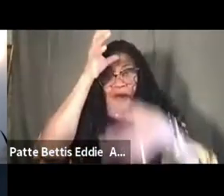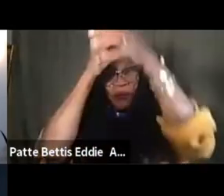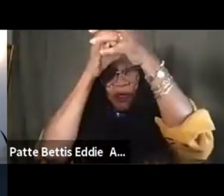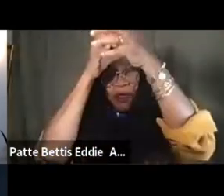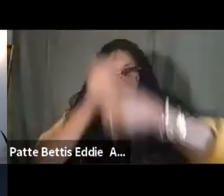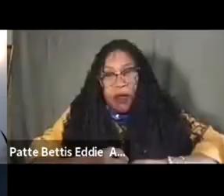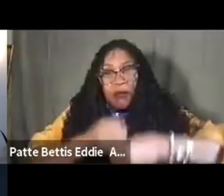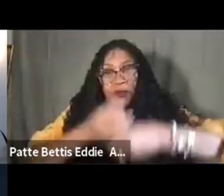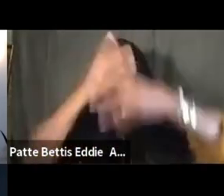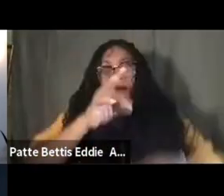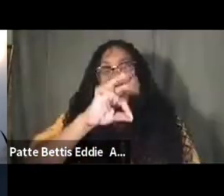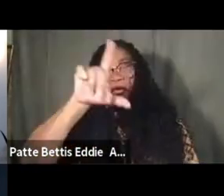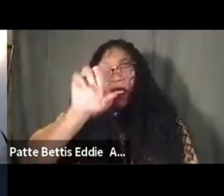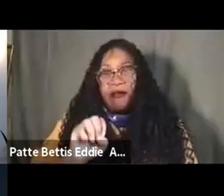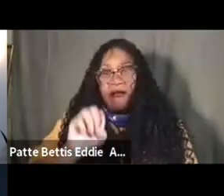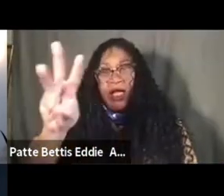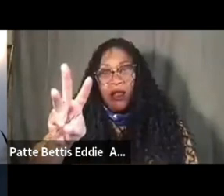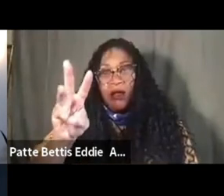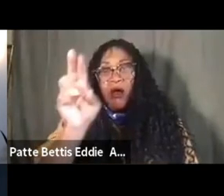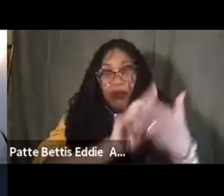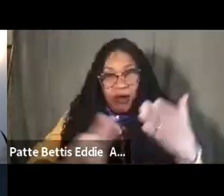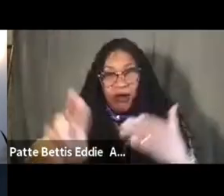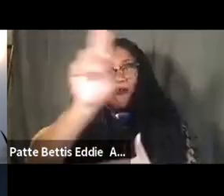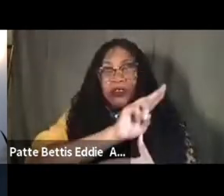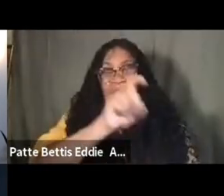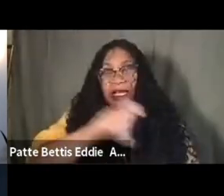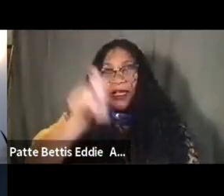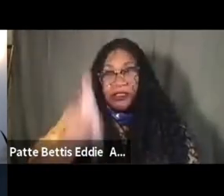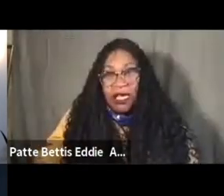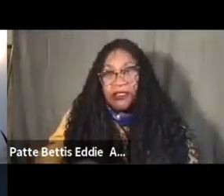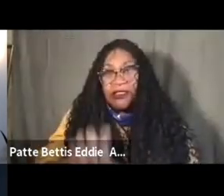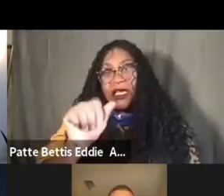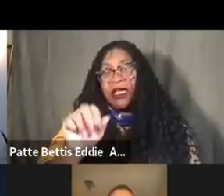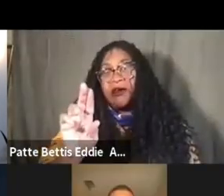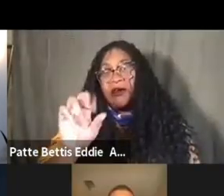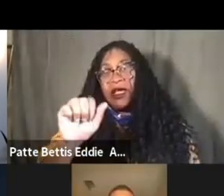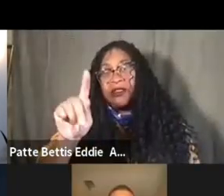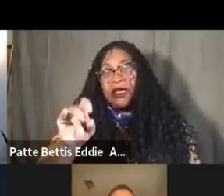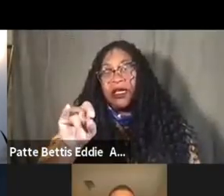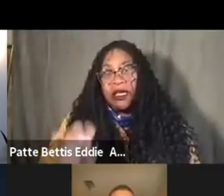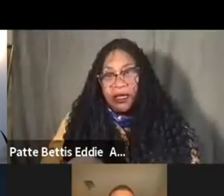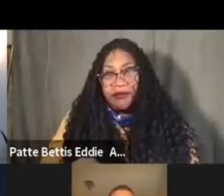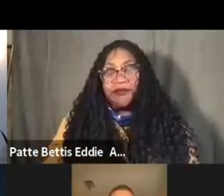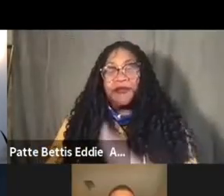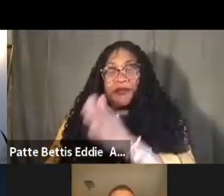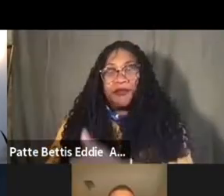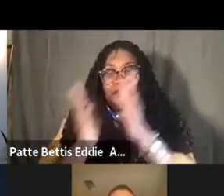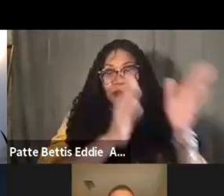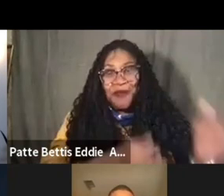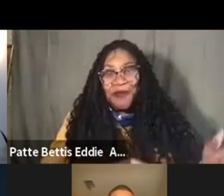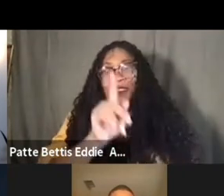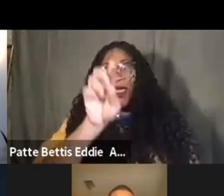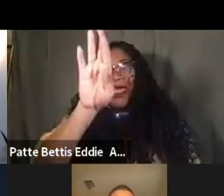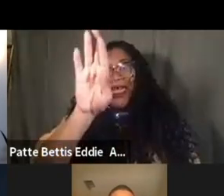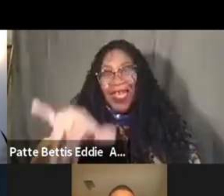Fellow at the University of Texas, Austin. Next, have Dr. Kelly Morgan, who is a